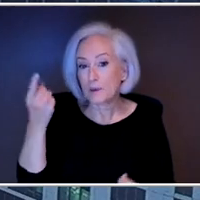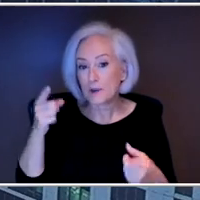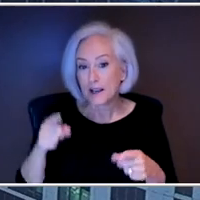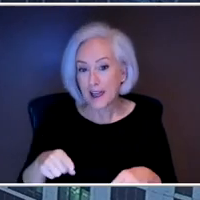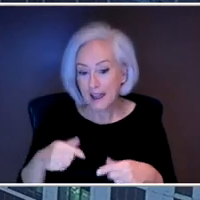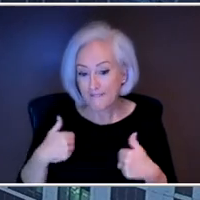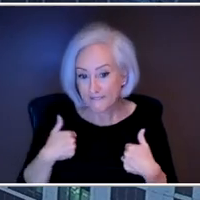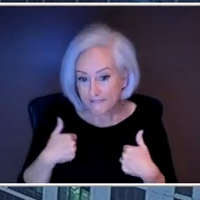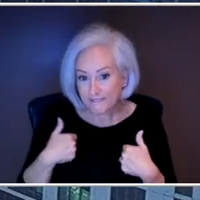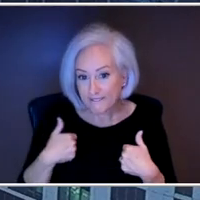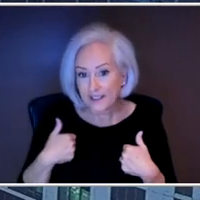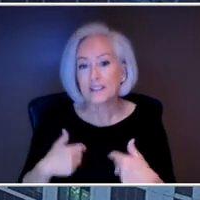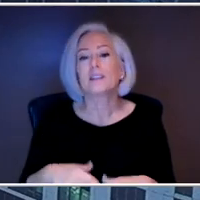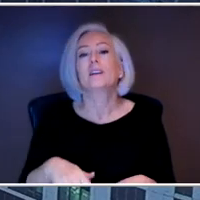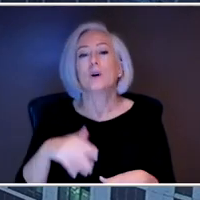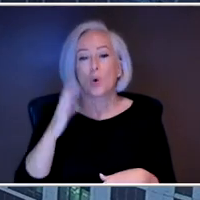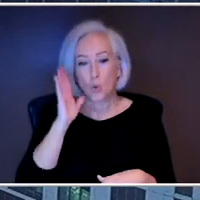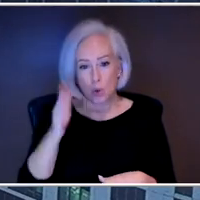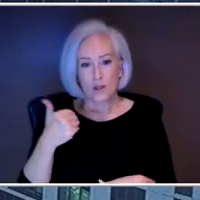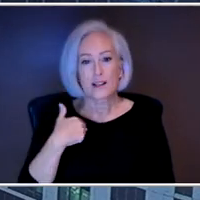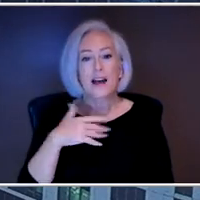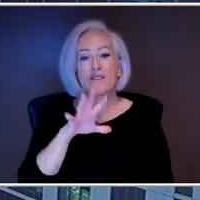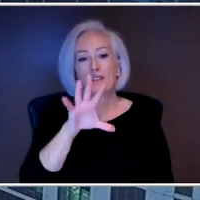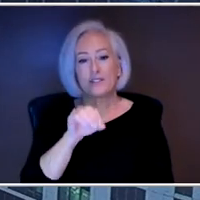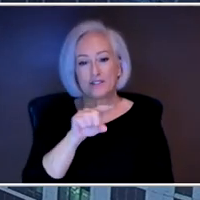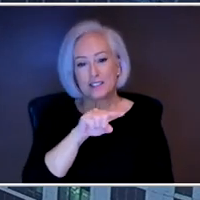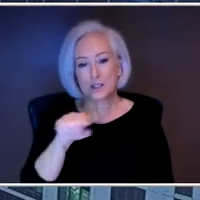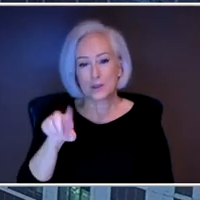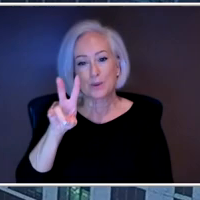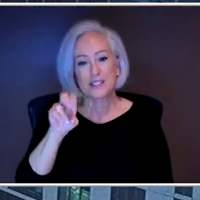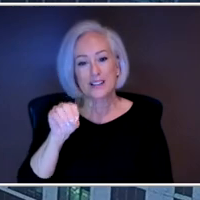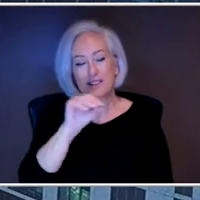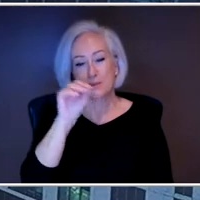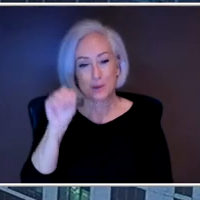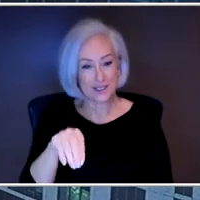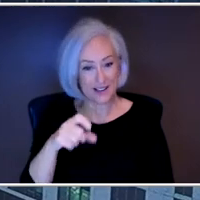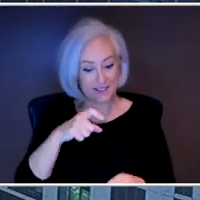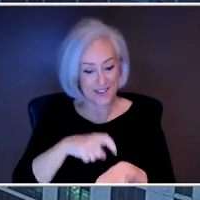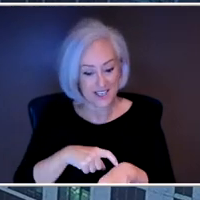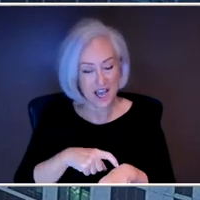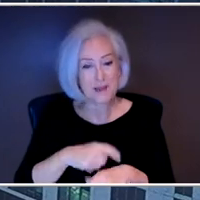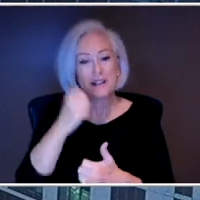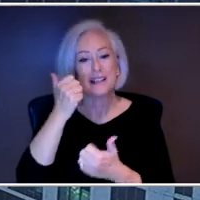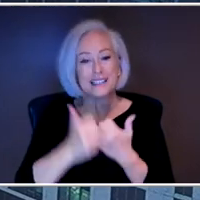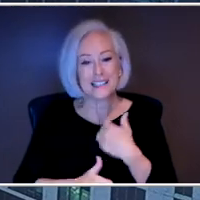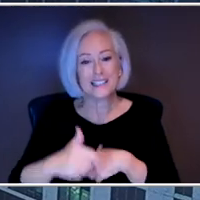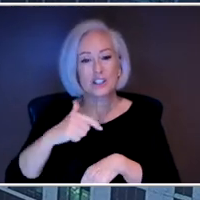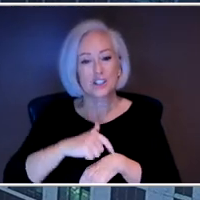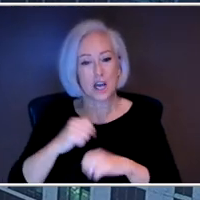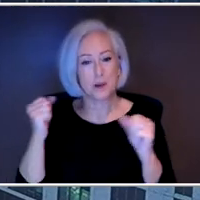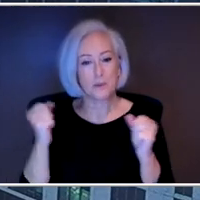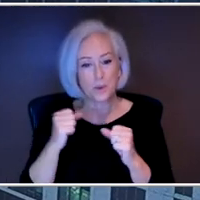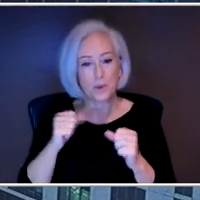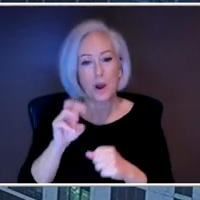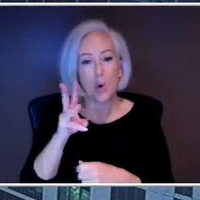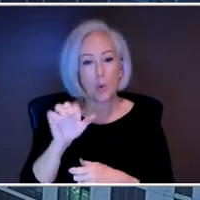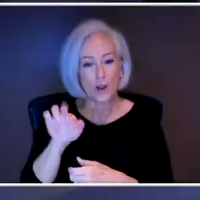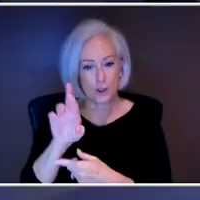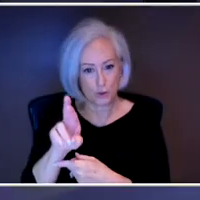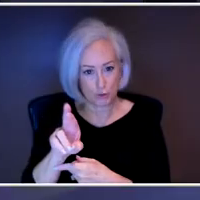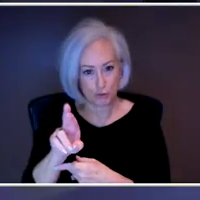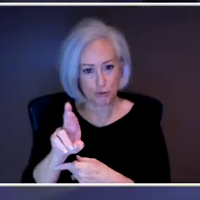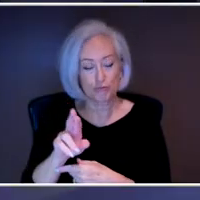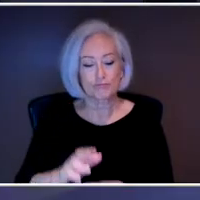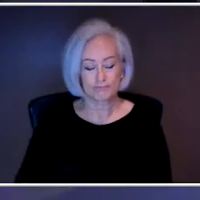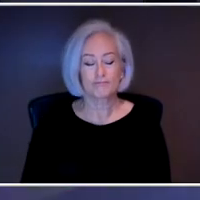of the time in recurrent winters. And so, this is a natural progression of the depression. It kind of cycles through on a yearly pattern given the winter months. All right. So, I want to